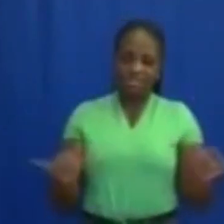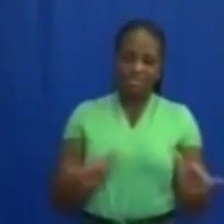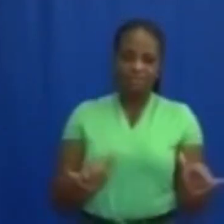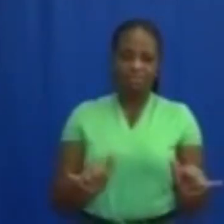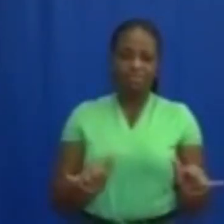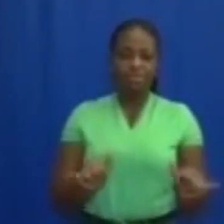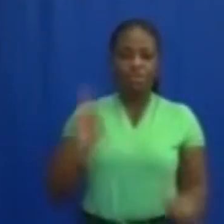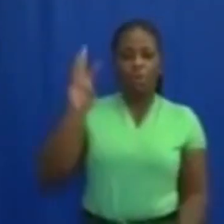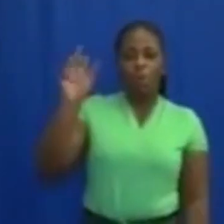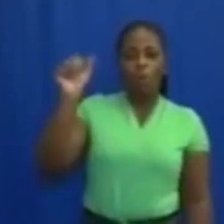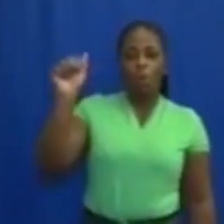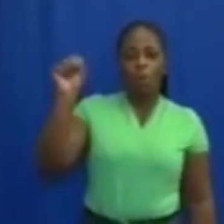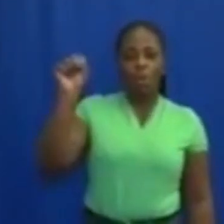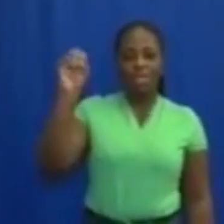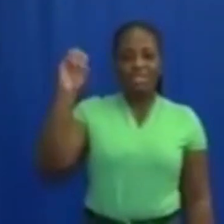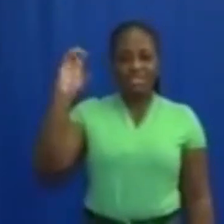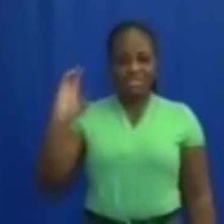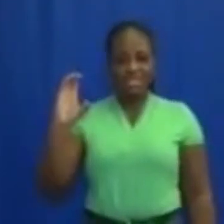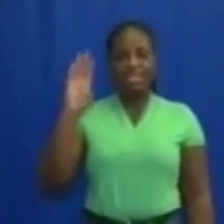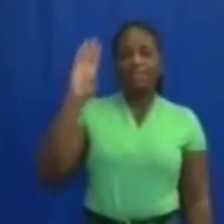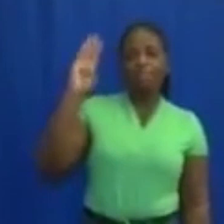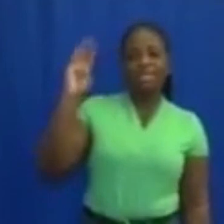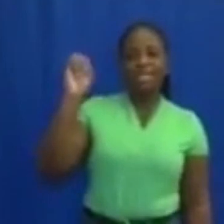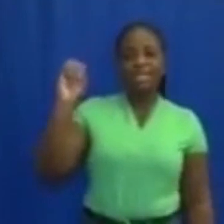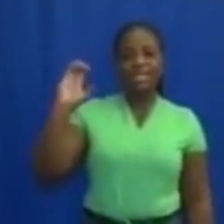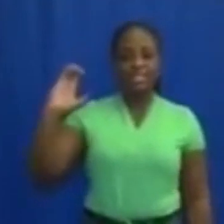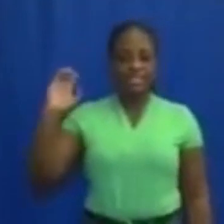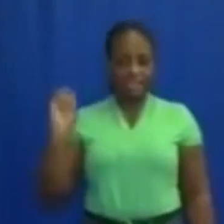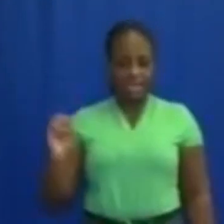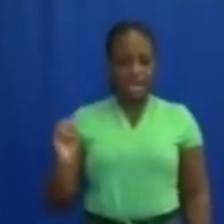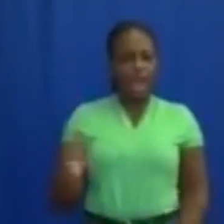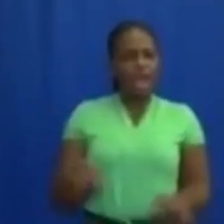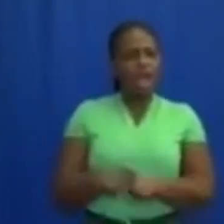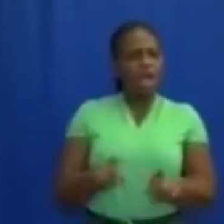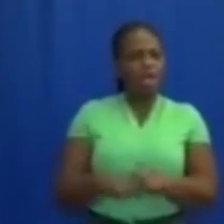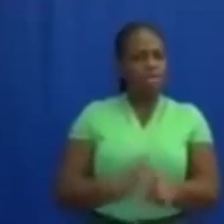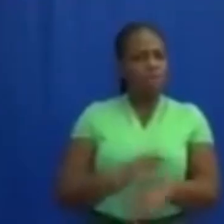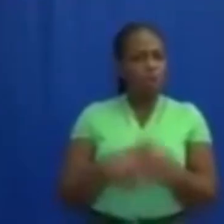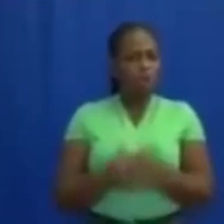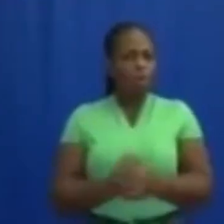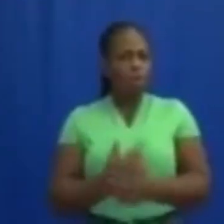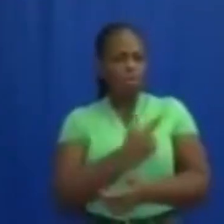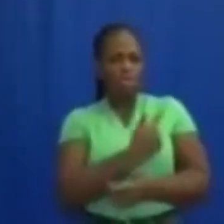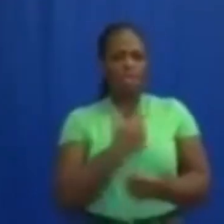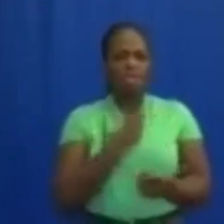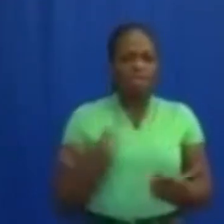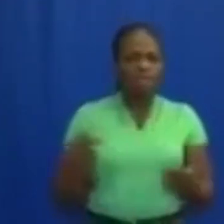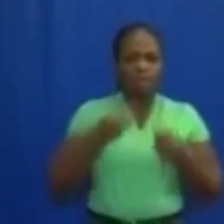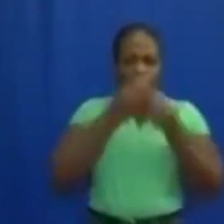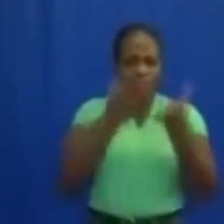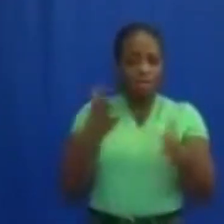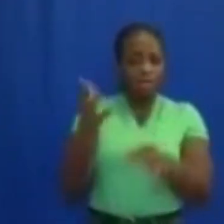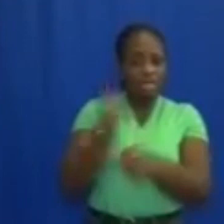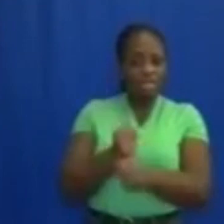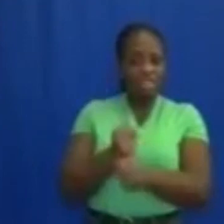and B-E-C-E. As a result of reports I have recently received that some final year